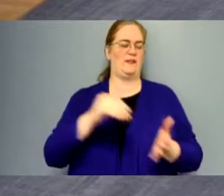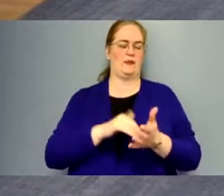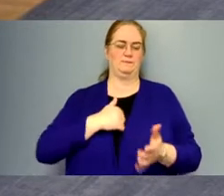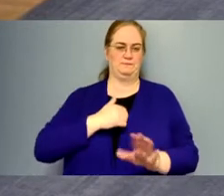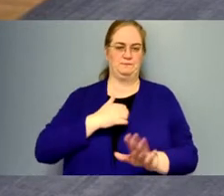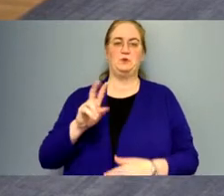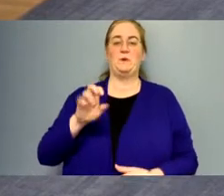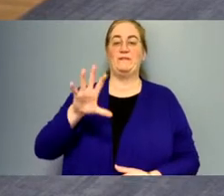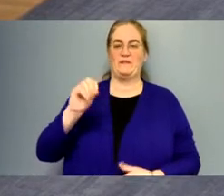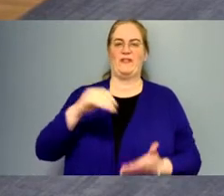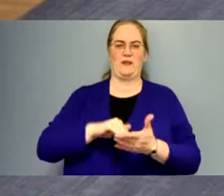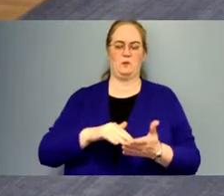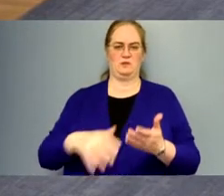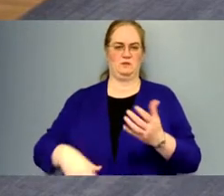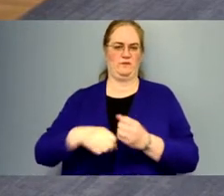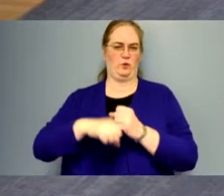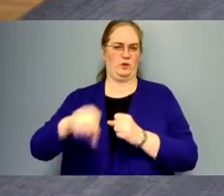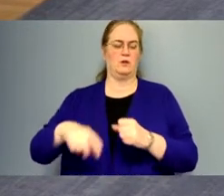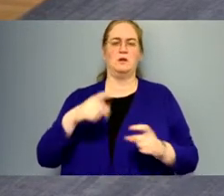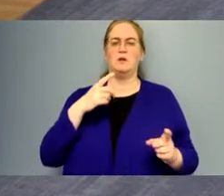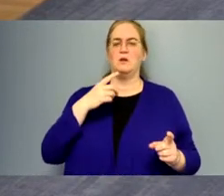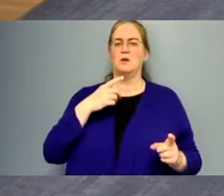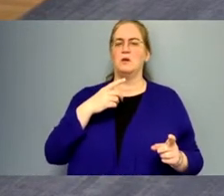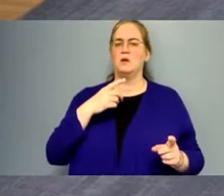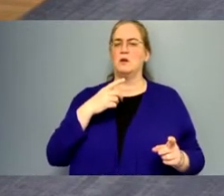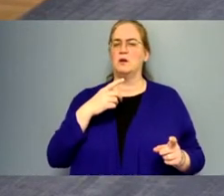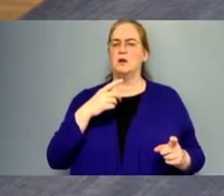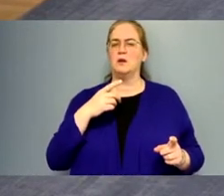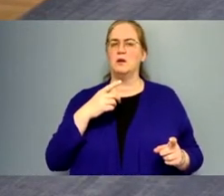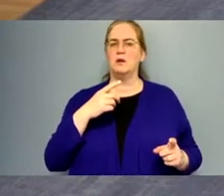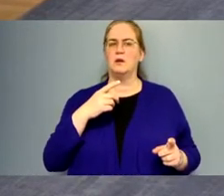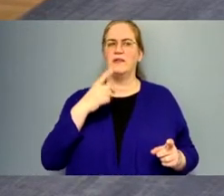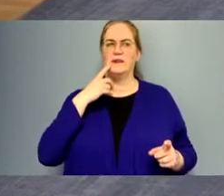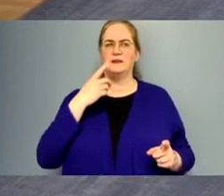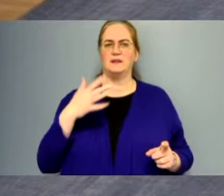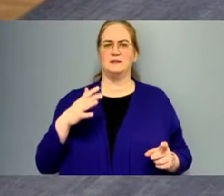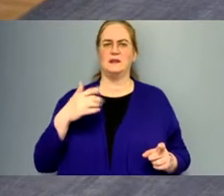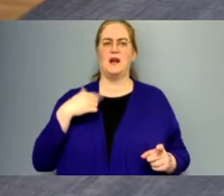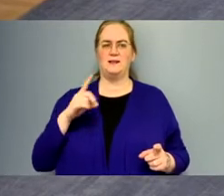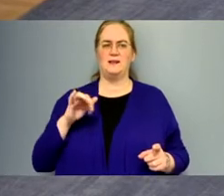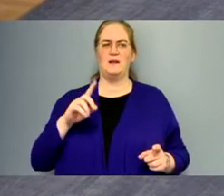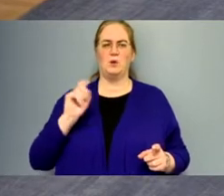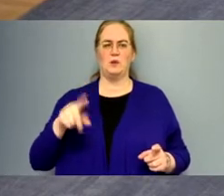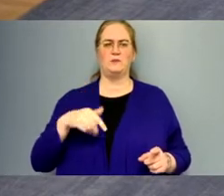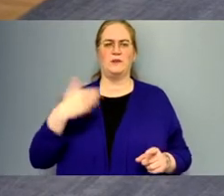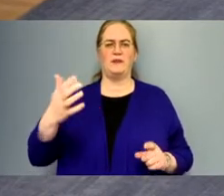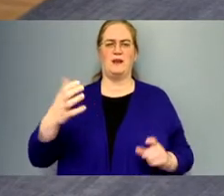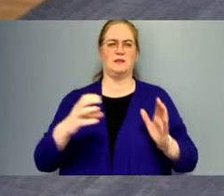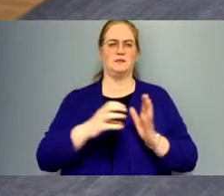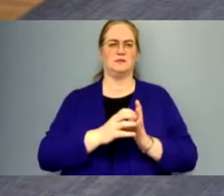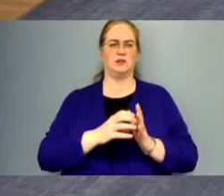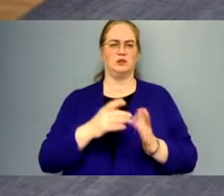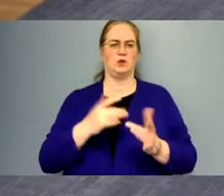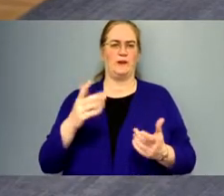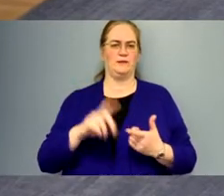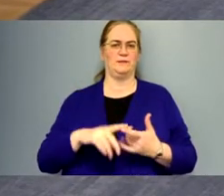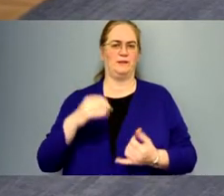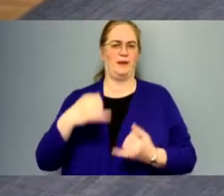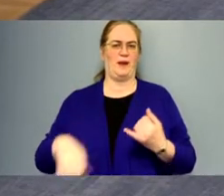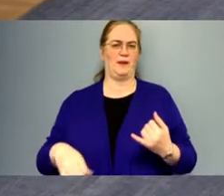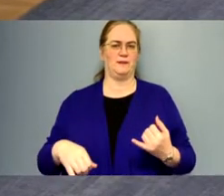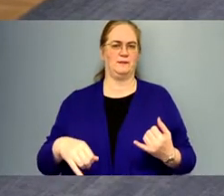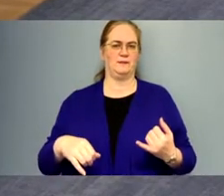is the extent of this one. I did have a question about the next section, which I'll wait till the end,